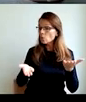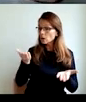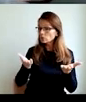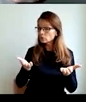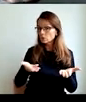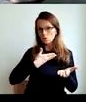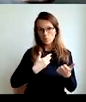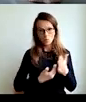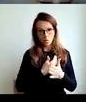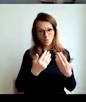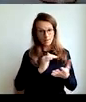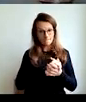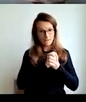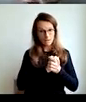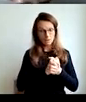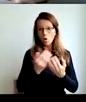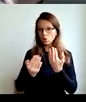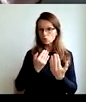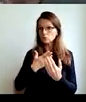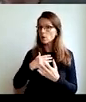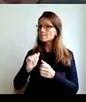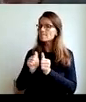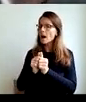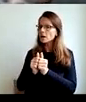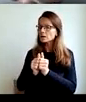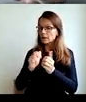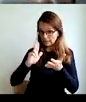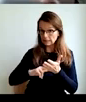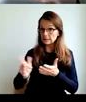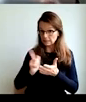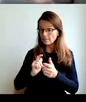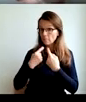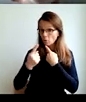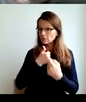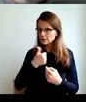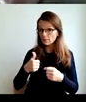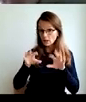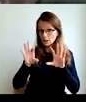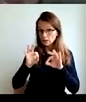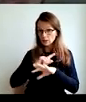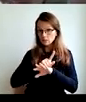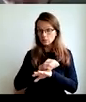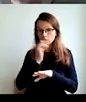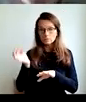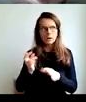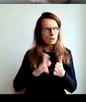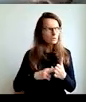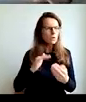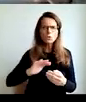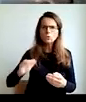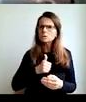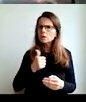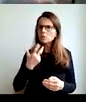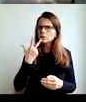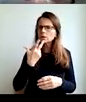do I live balanced life? Do I have good relationships, new friends? I take 10 minutes a day